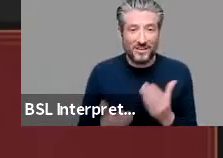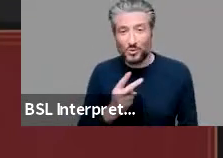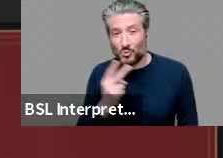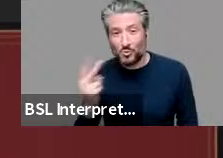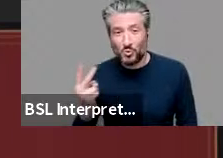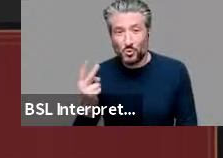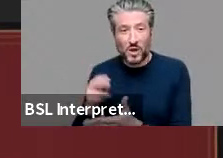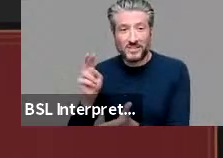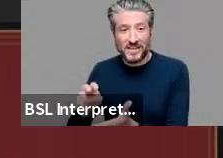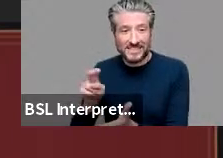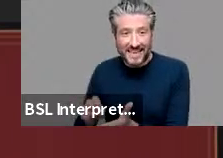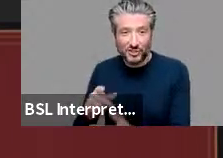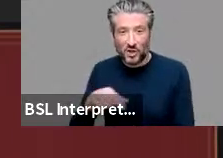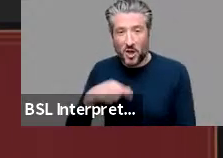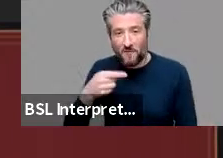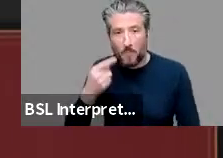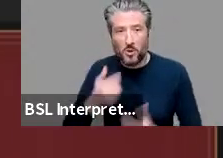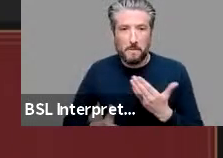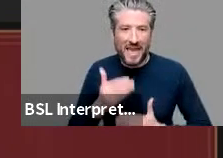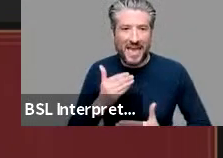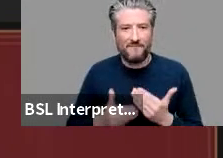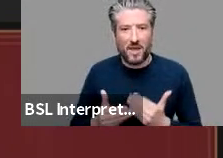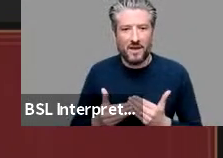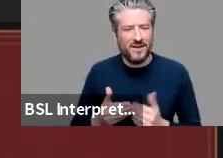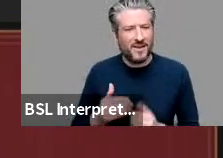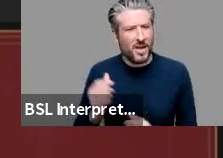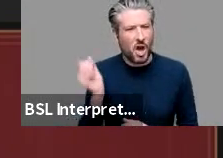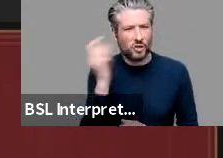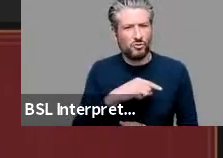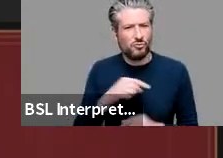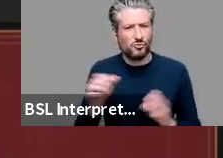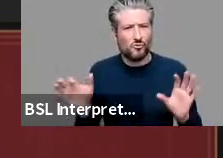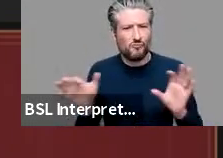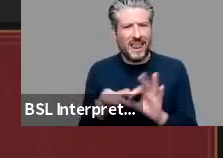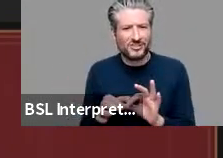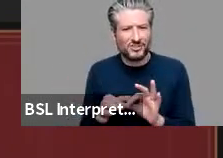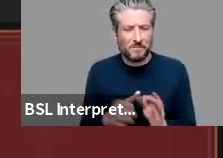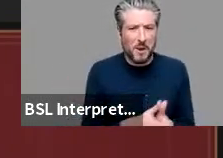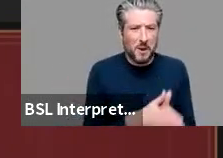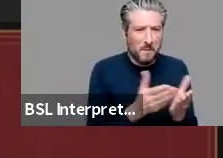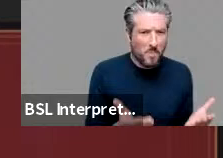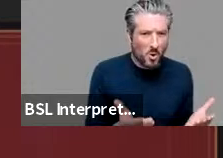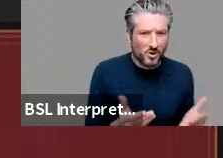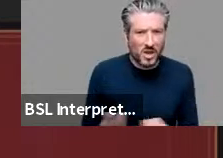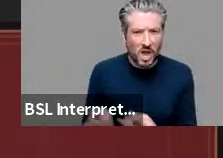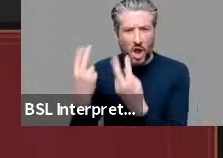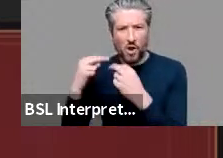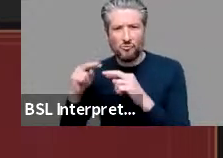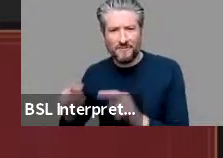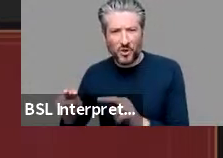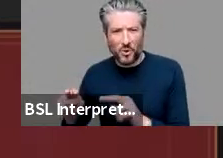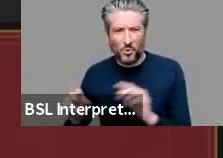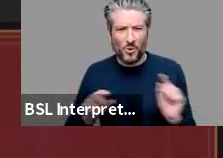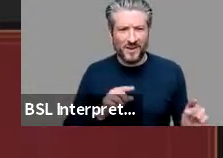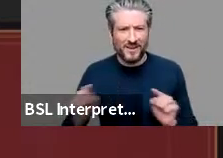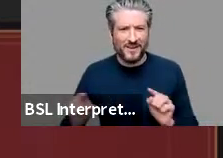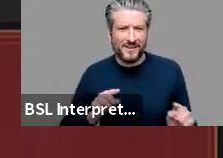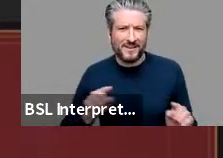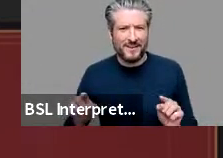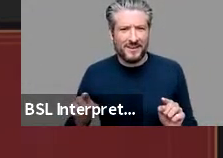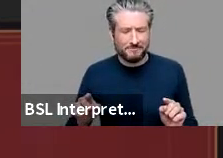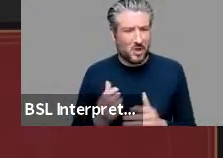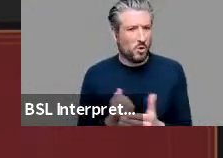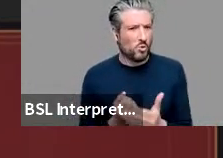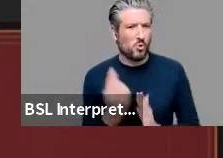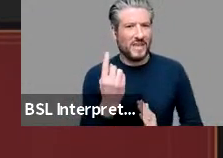itself and this is a very unusual relationship between a book and a review and it's been said it's probably unique in the history of social